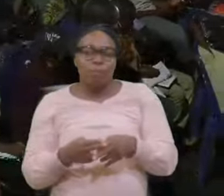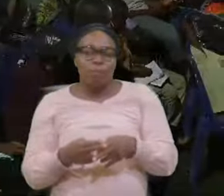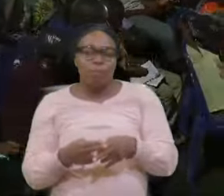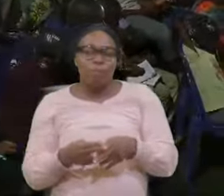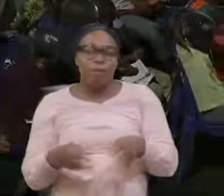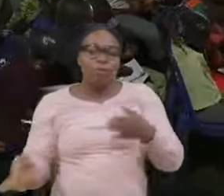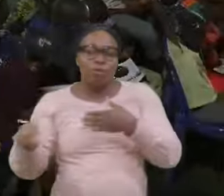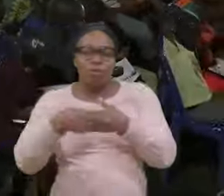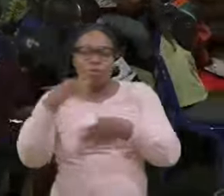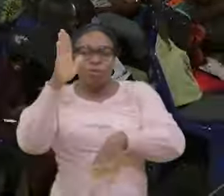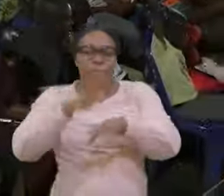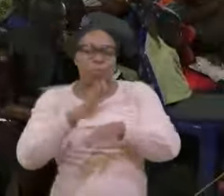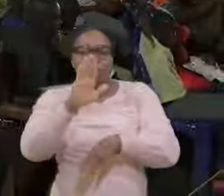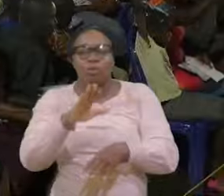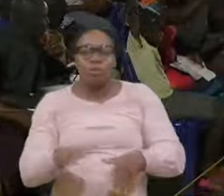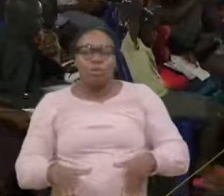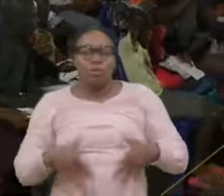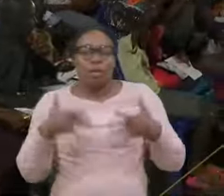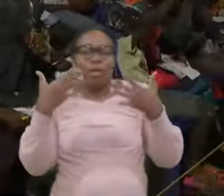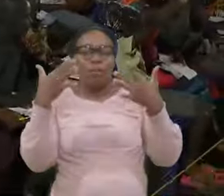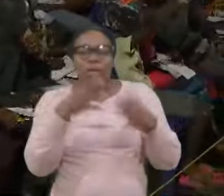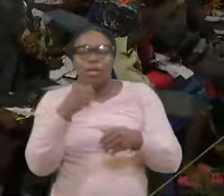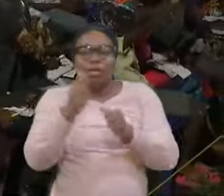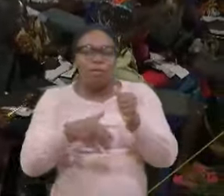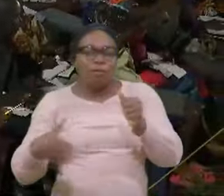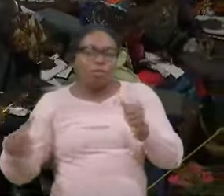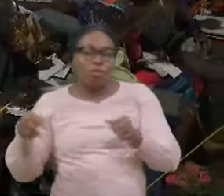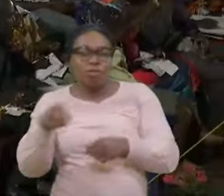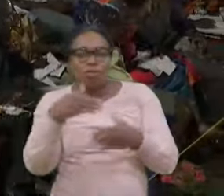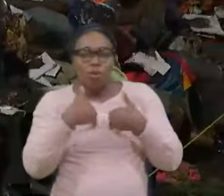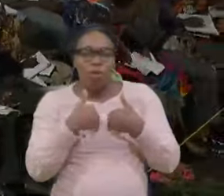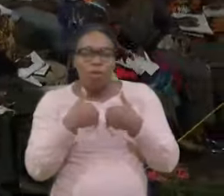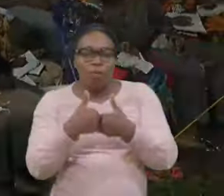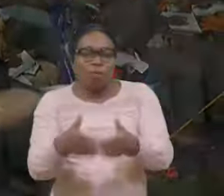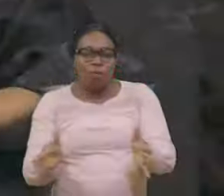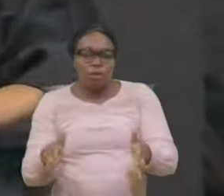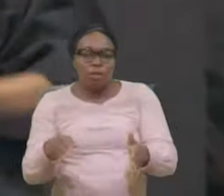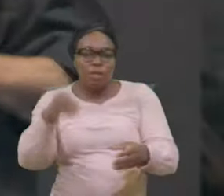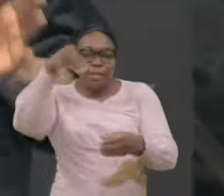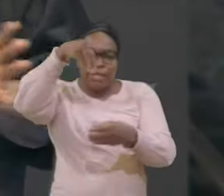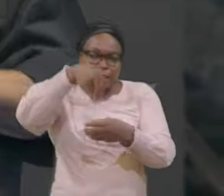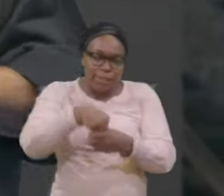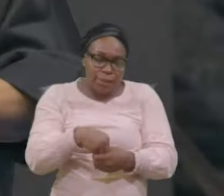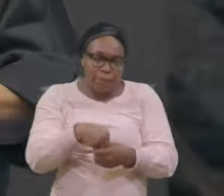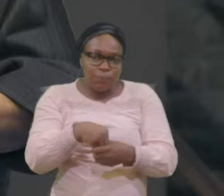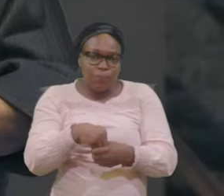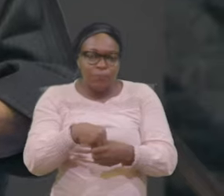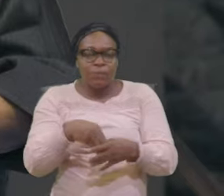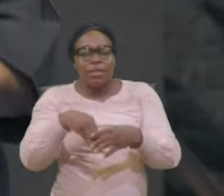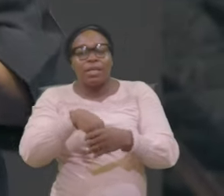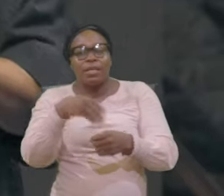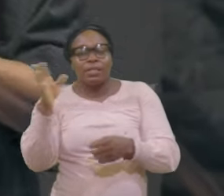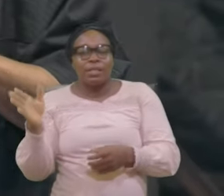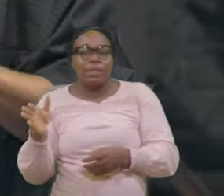life And everything You have lost Internal External External All around